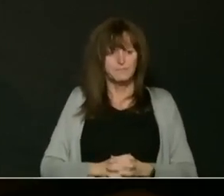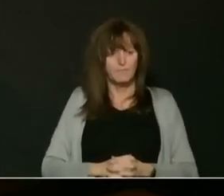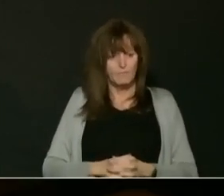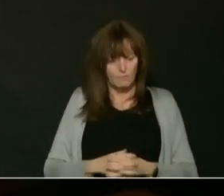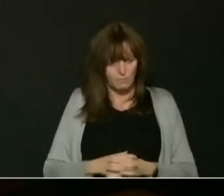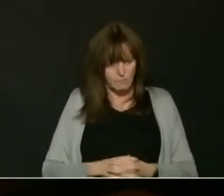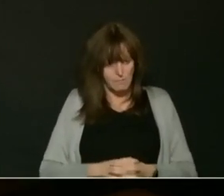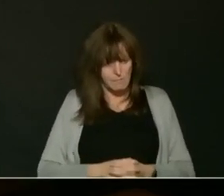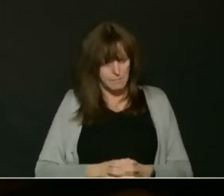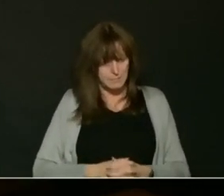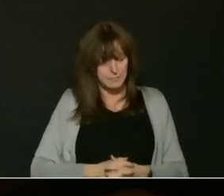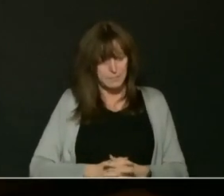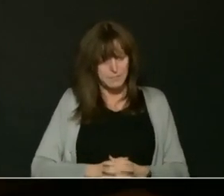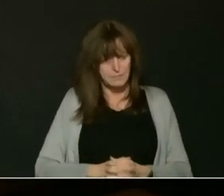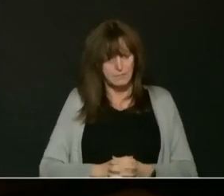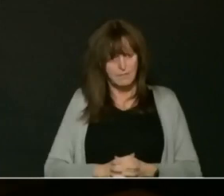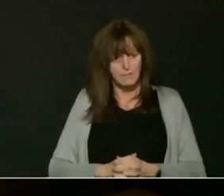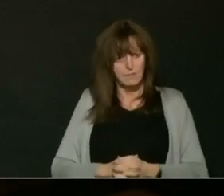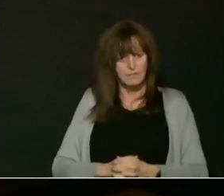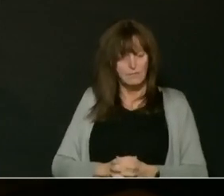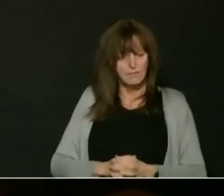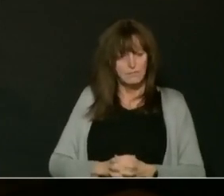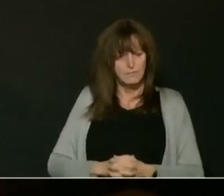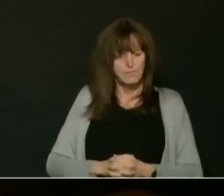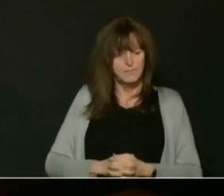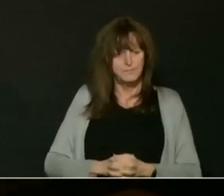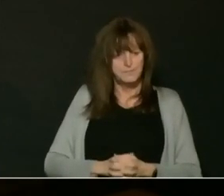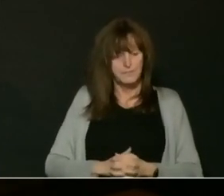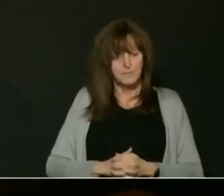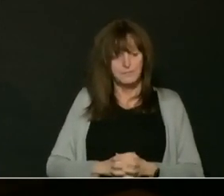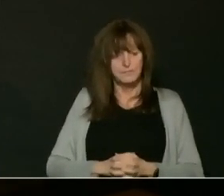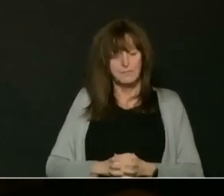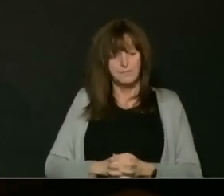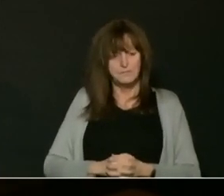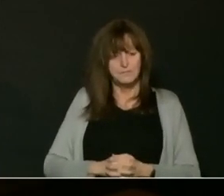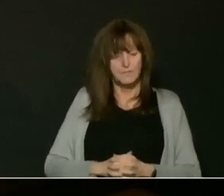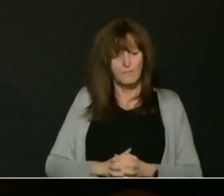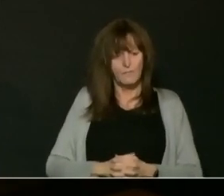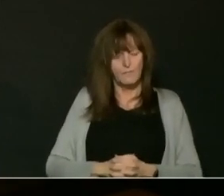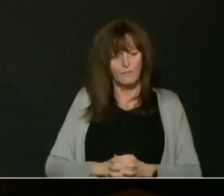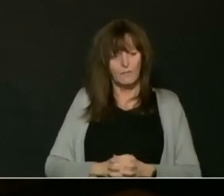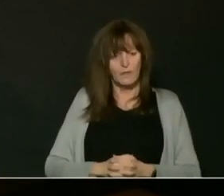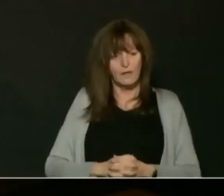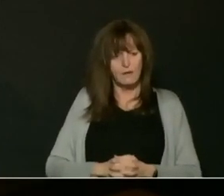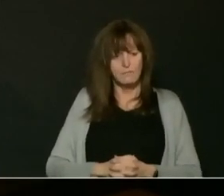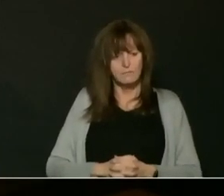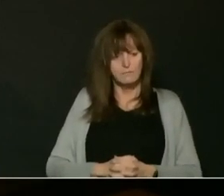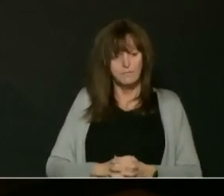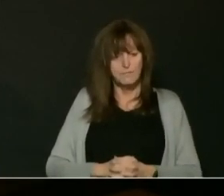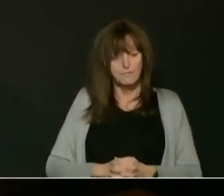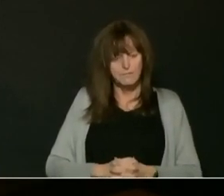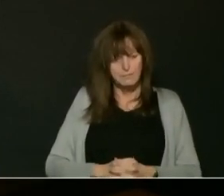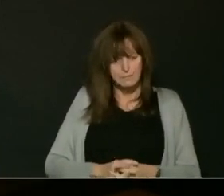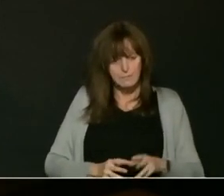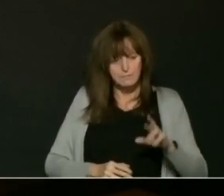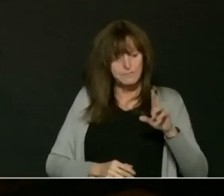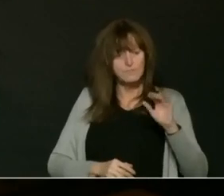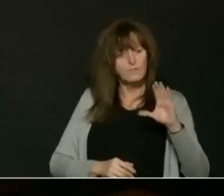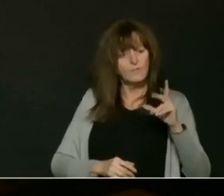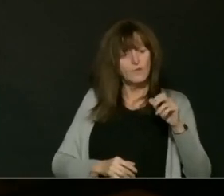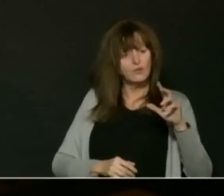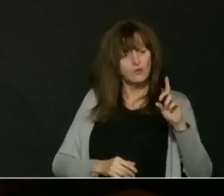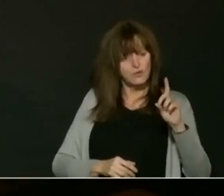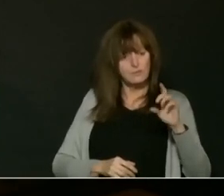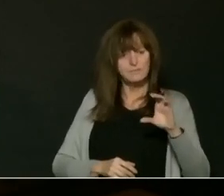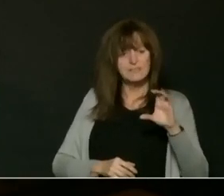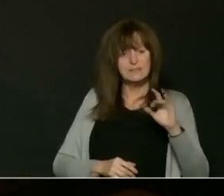follow-up. Over to the first question, please. Your first question comes from Richard Southern with City News 680. Please